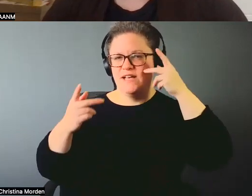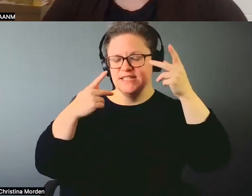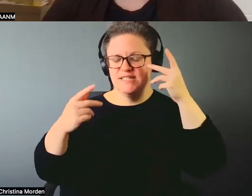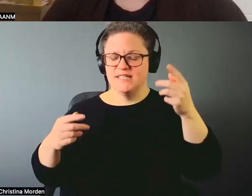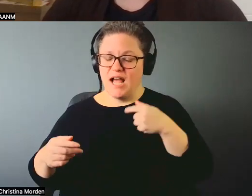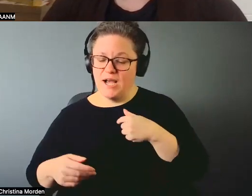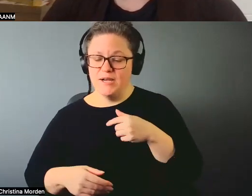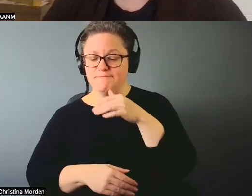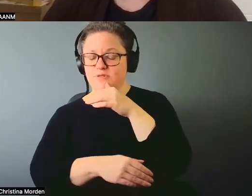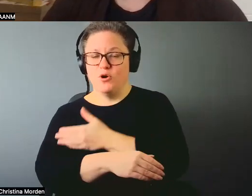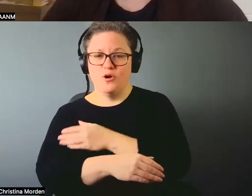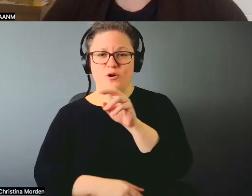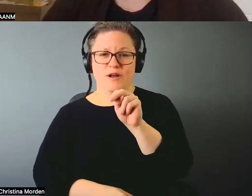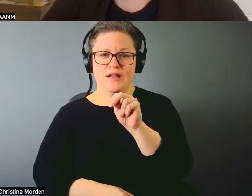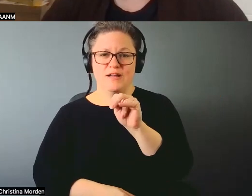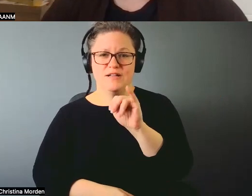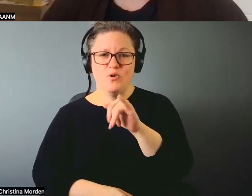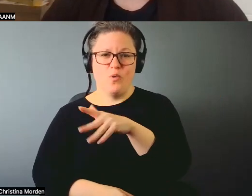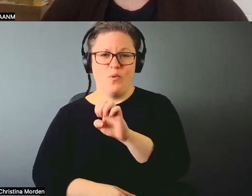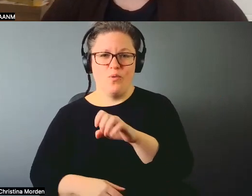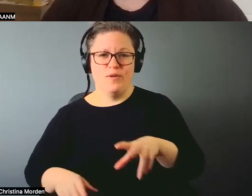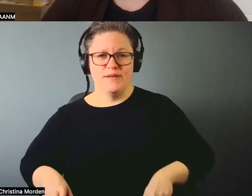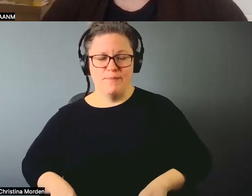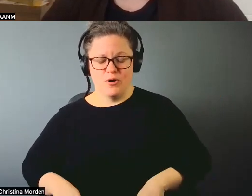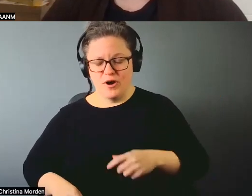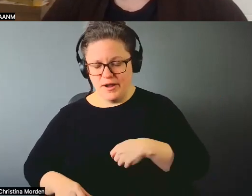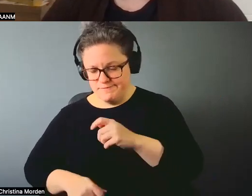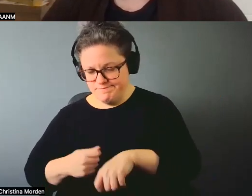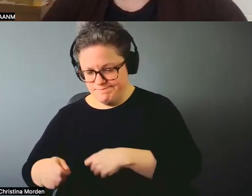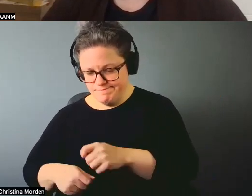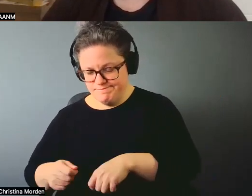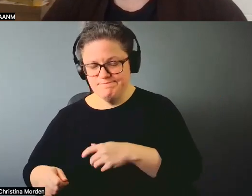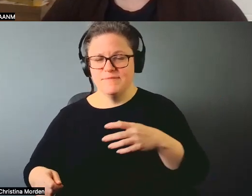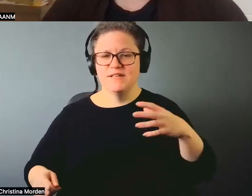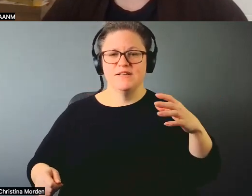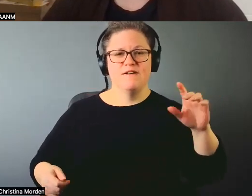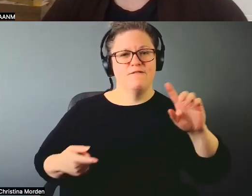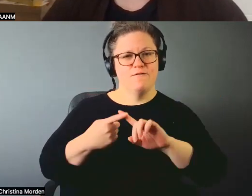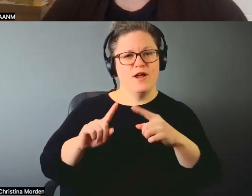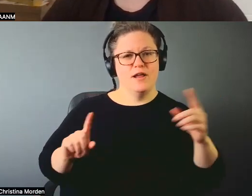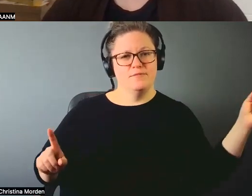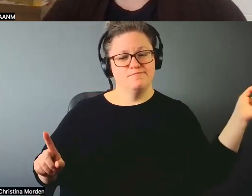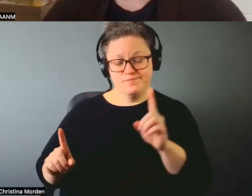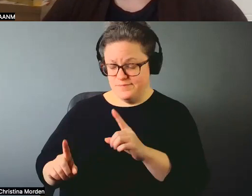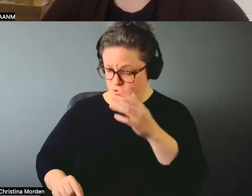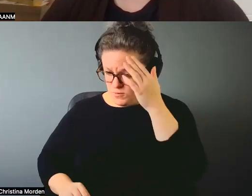That's when she said that to me, she said, you know, when we give birth, we give death.